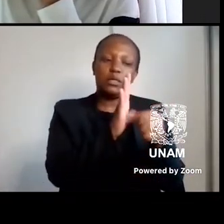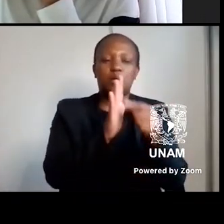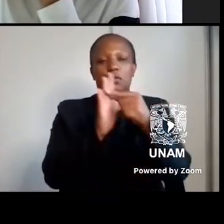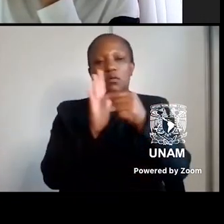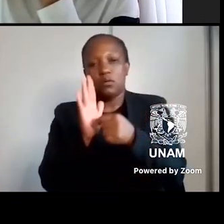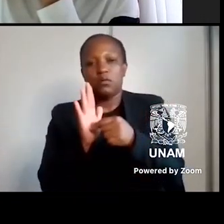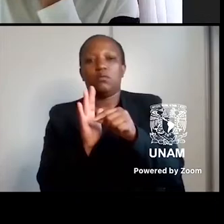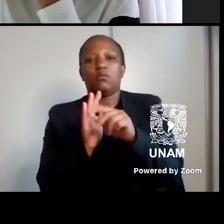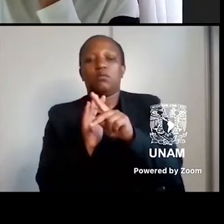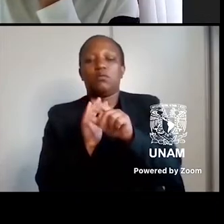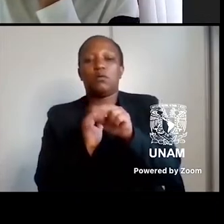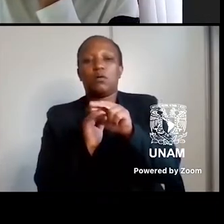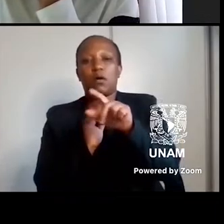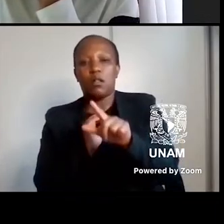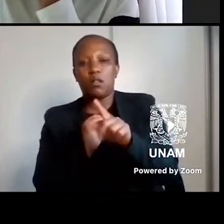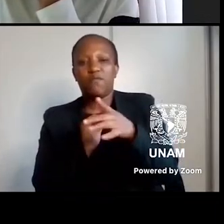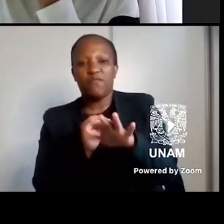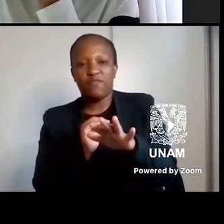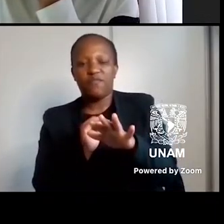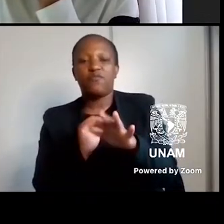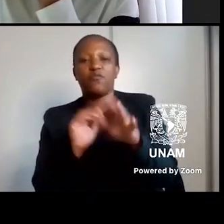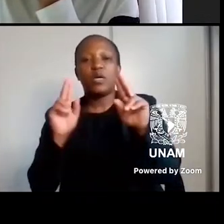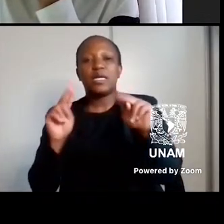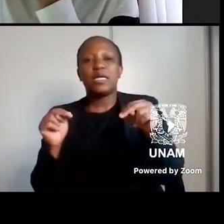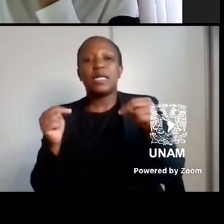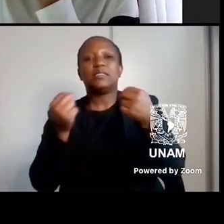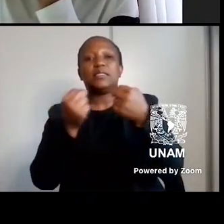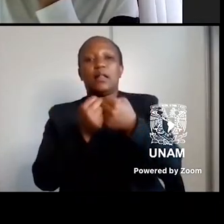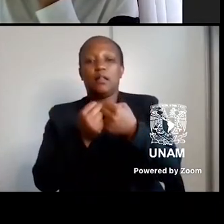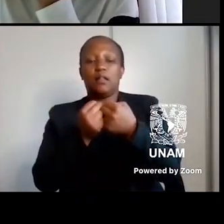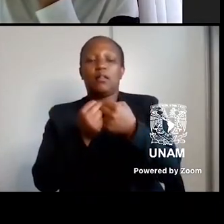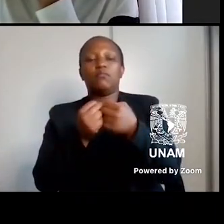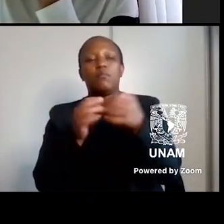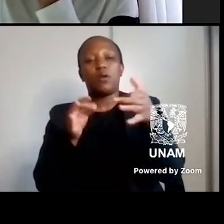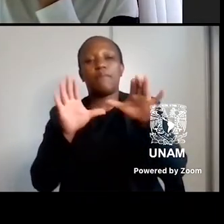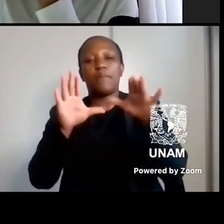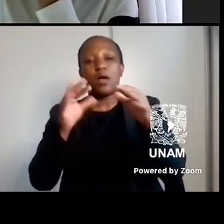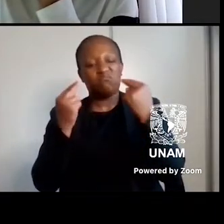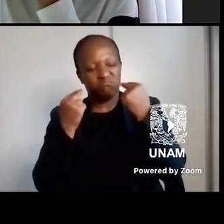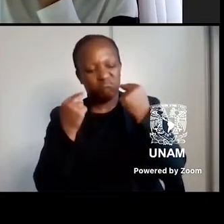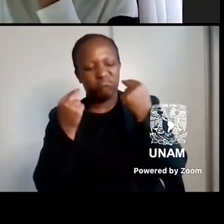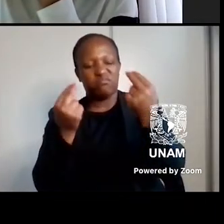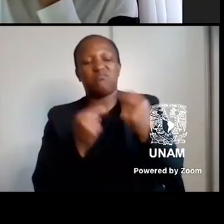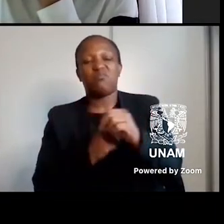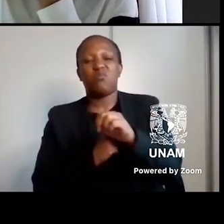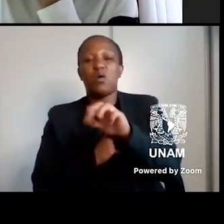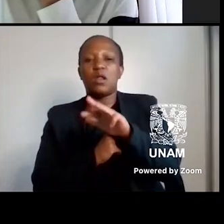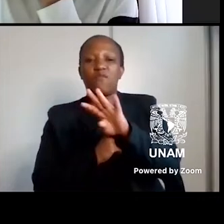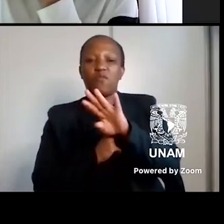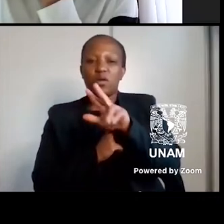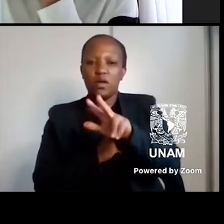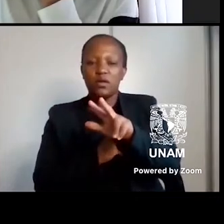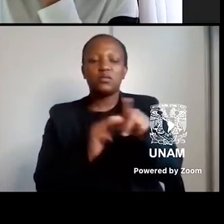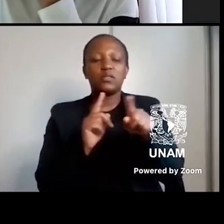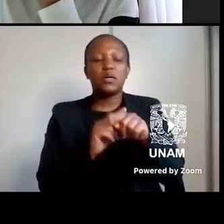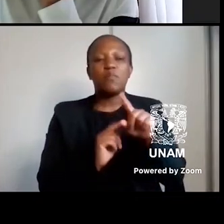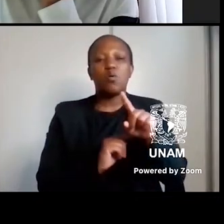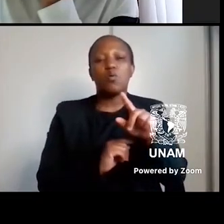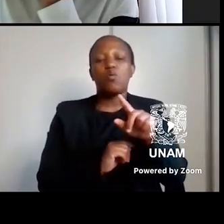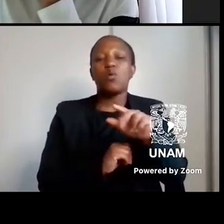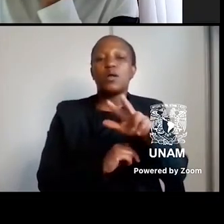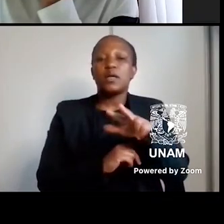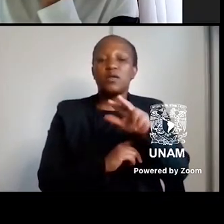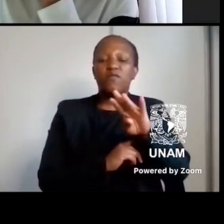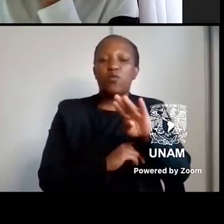obviously the rise of the National Party in 1948, 1994, the TRC